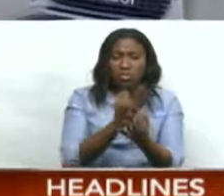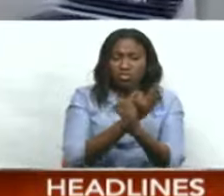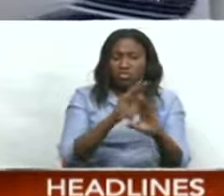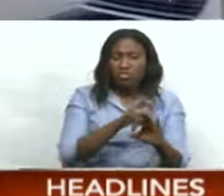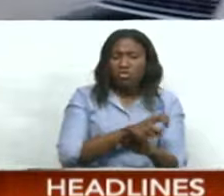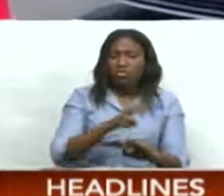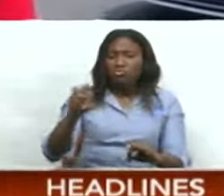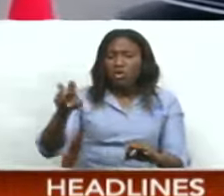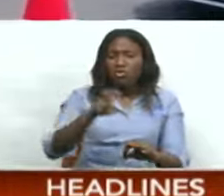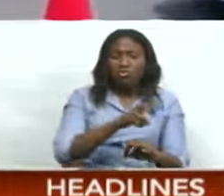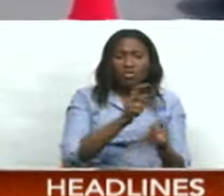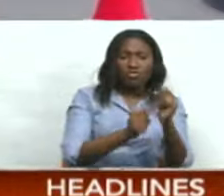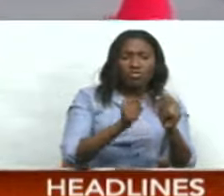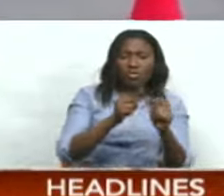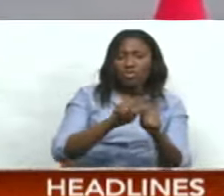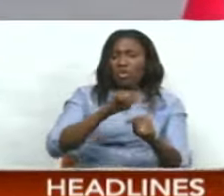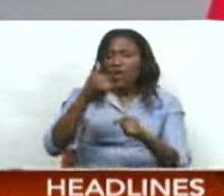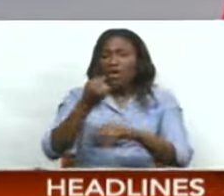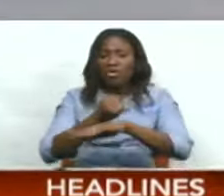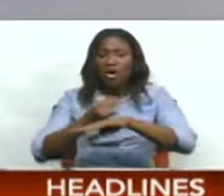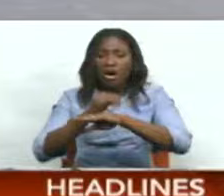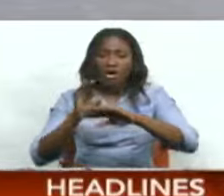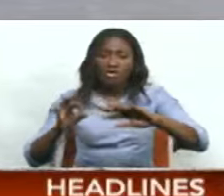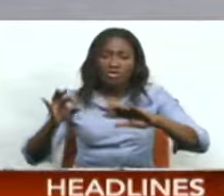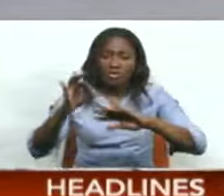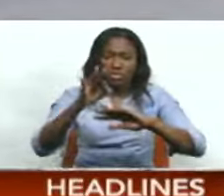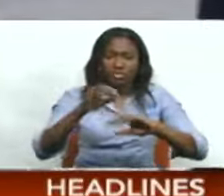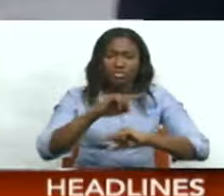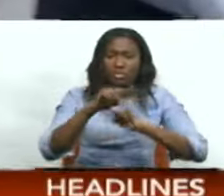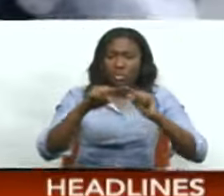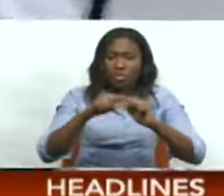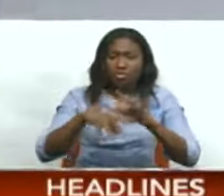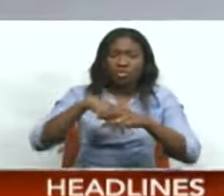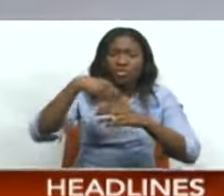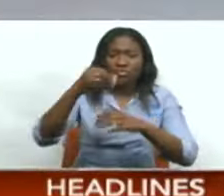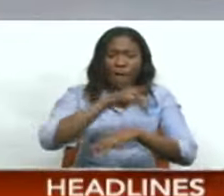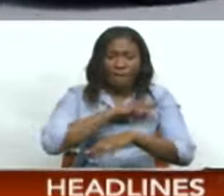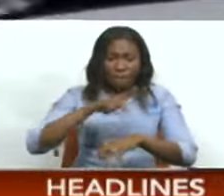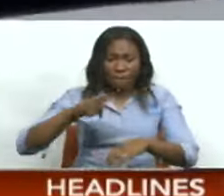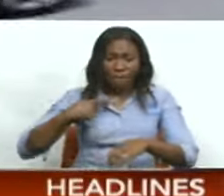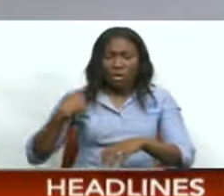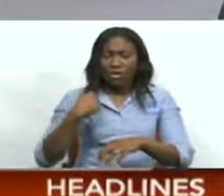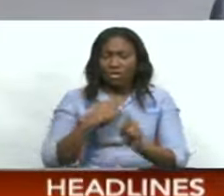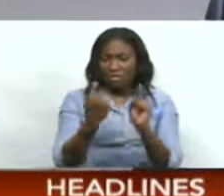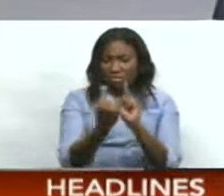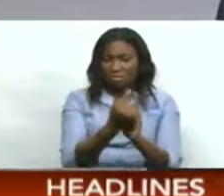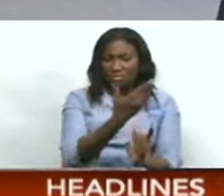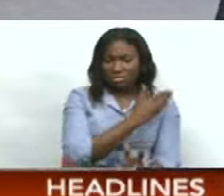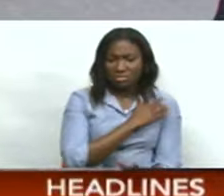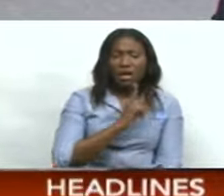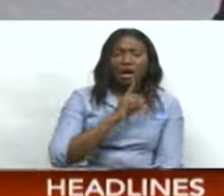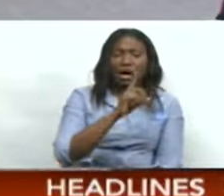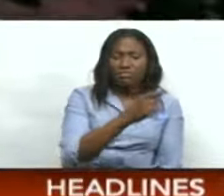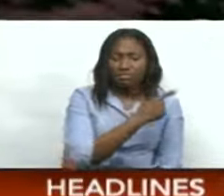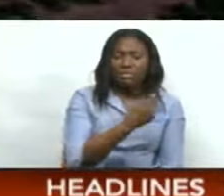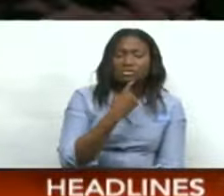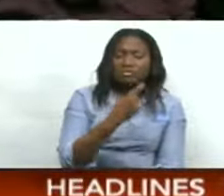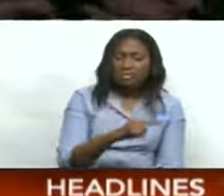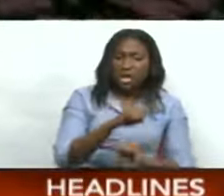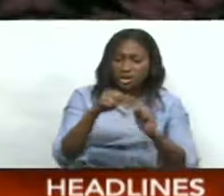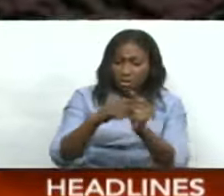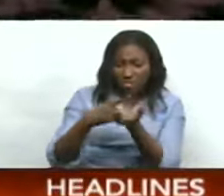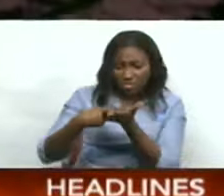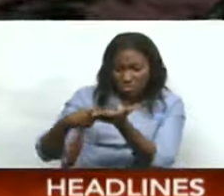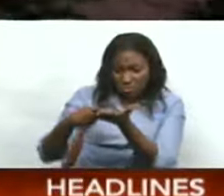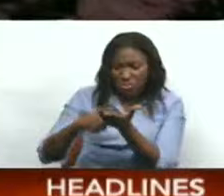Dr. Lachram Bodo in an interview with CNC3 News in front of Parliament today. Bodo says as the party deliberates on the announcement, he will avoid